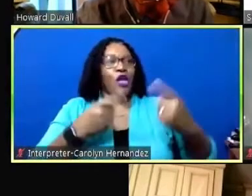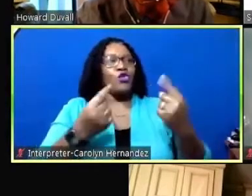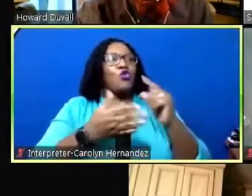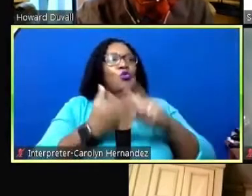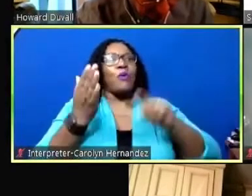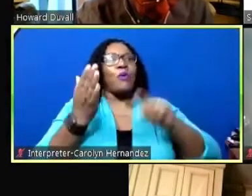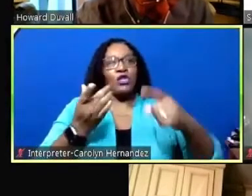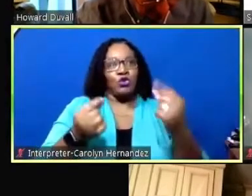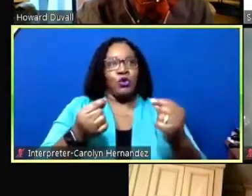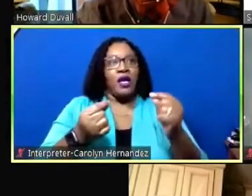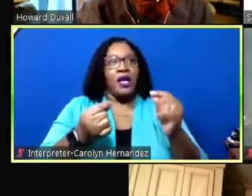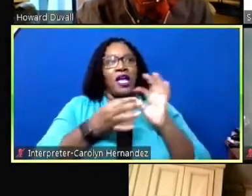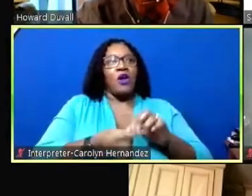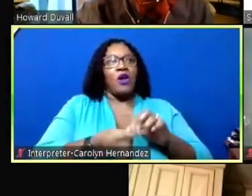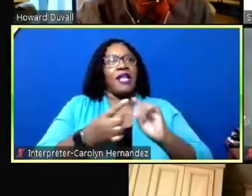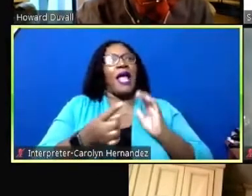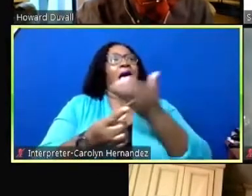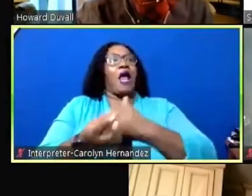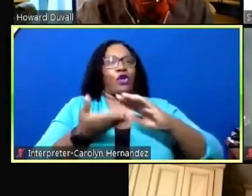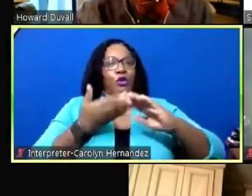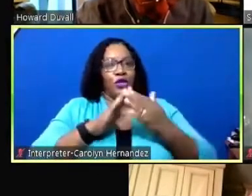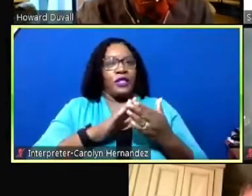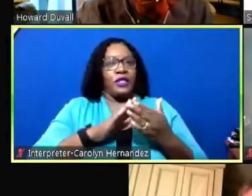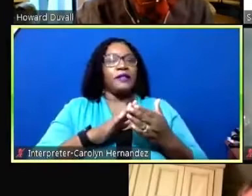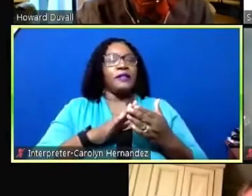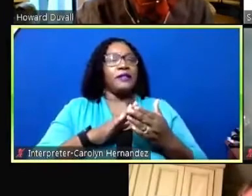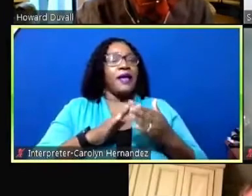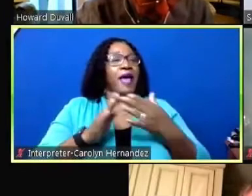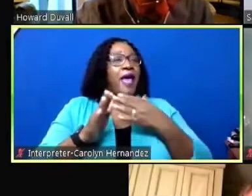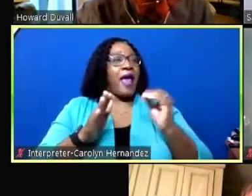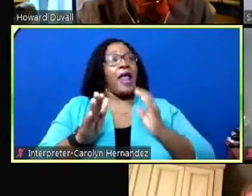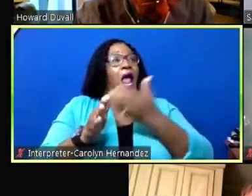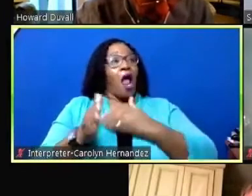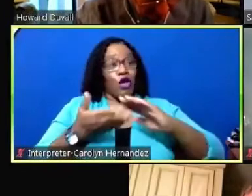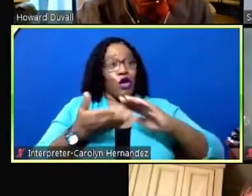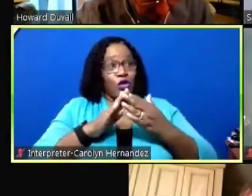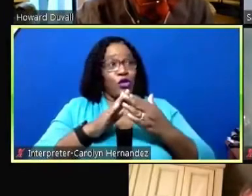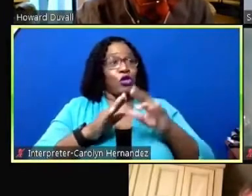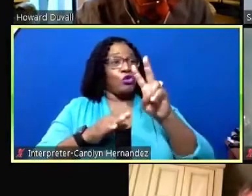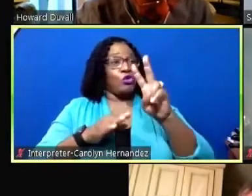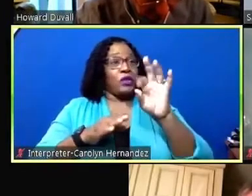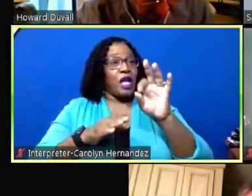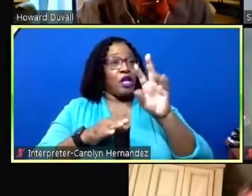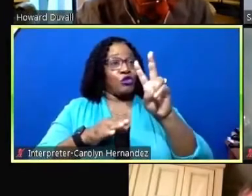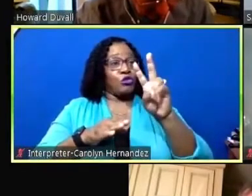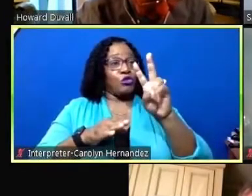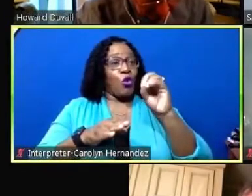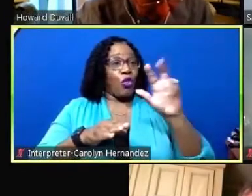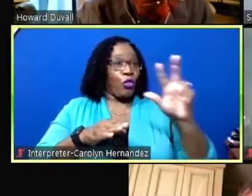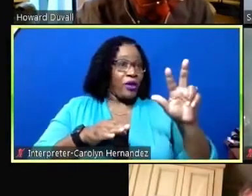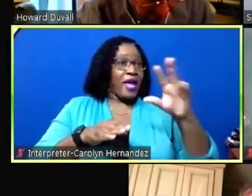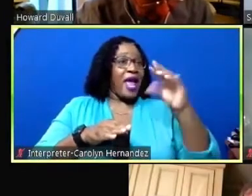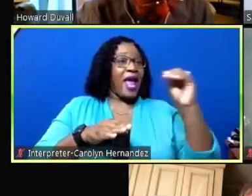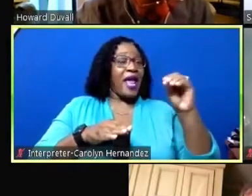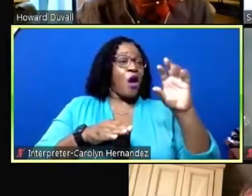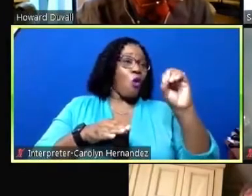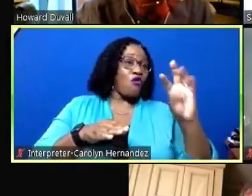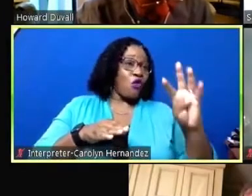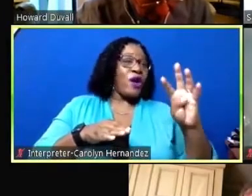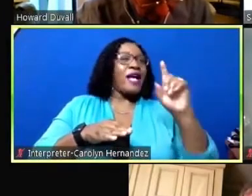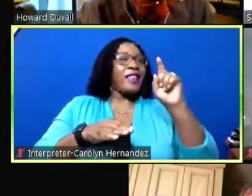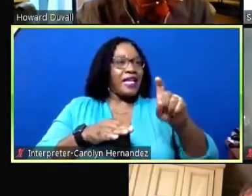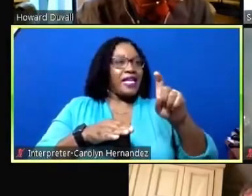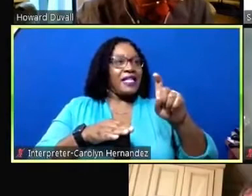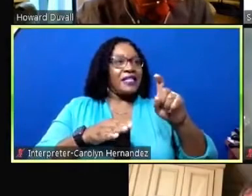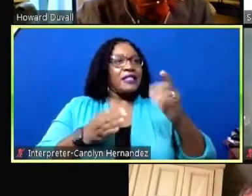need to do as far as our communities and our communities 29 203 and 4 they need some